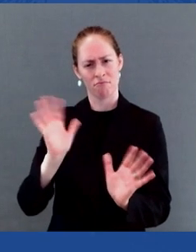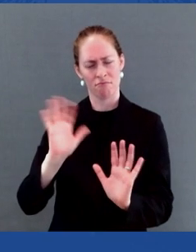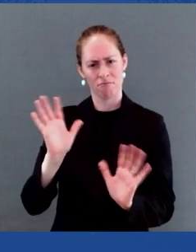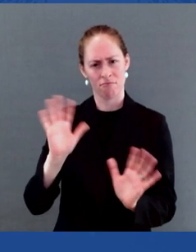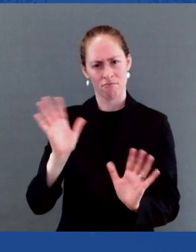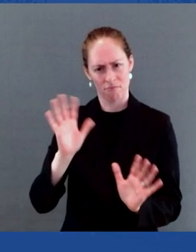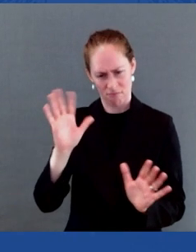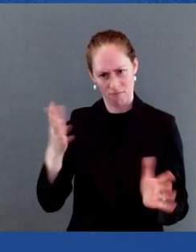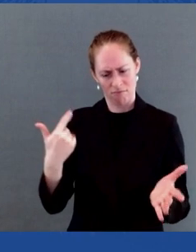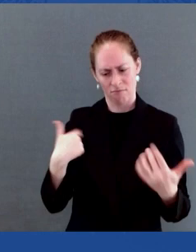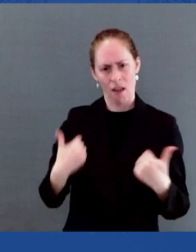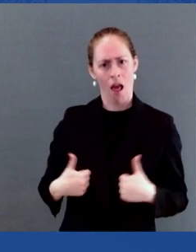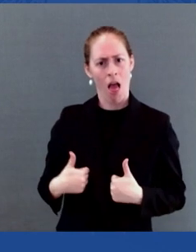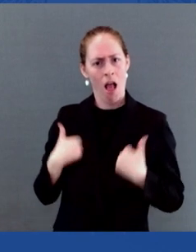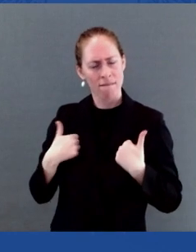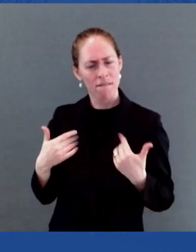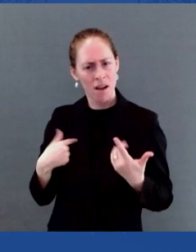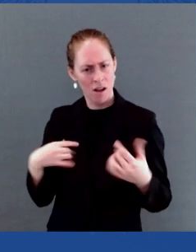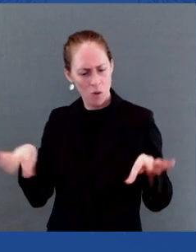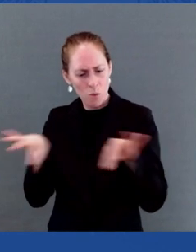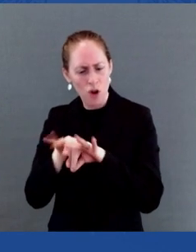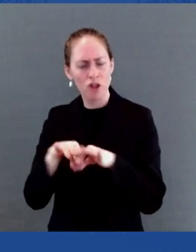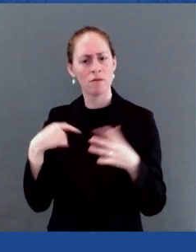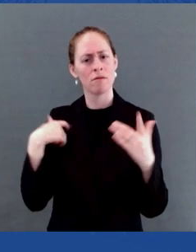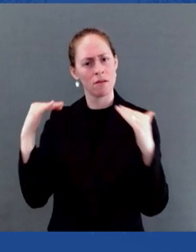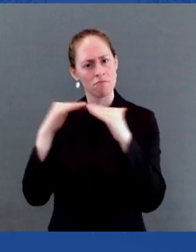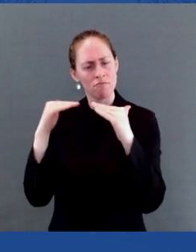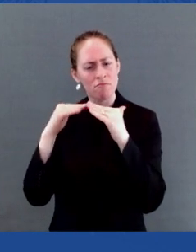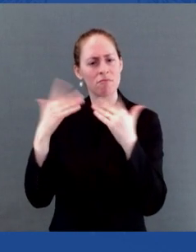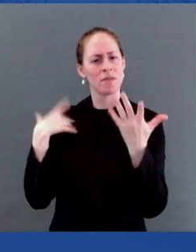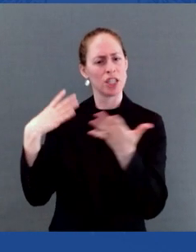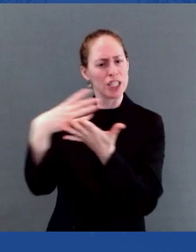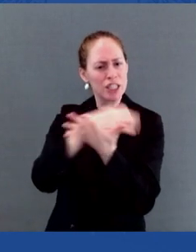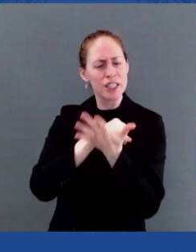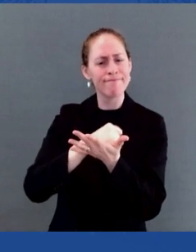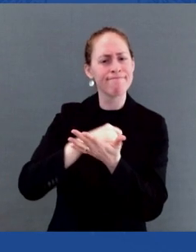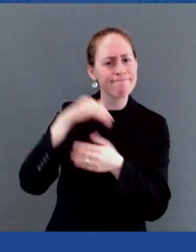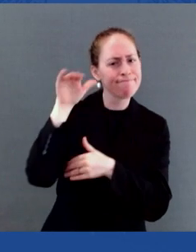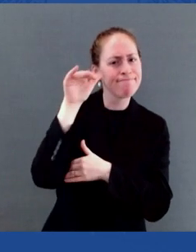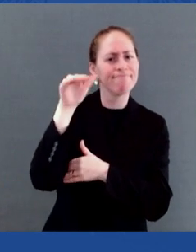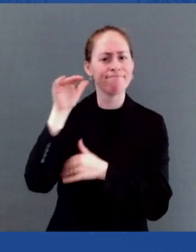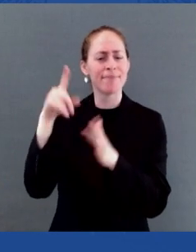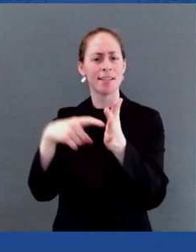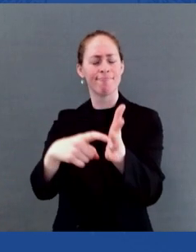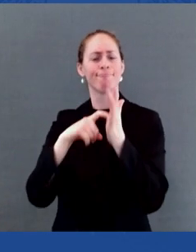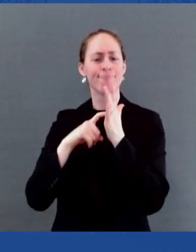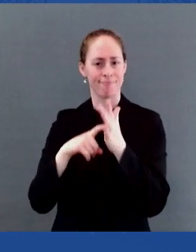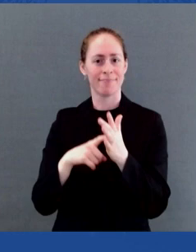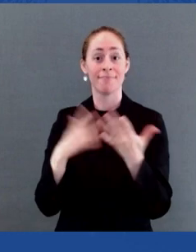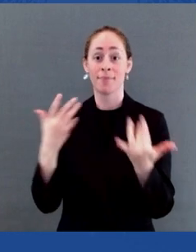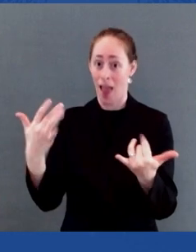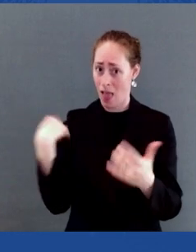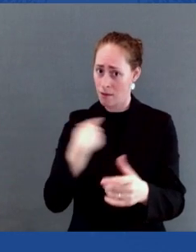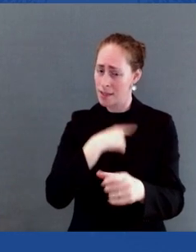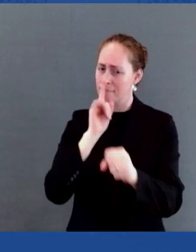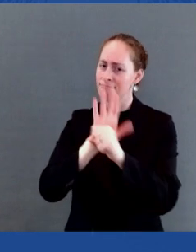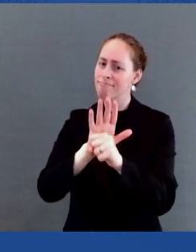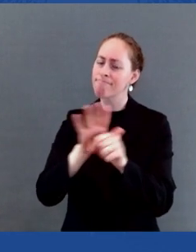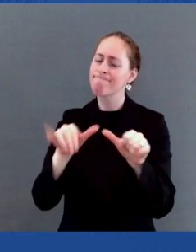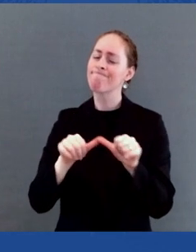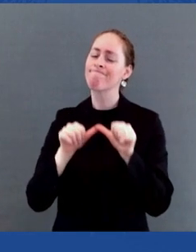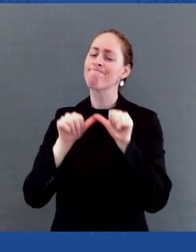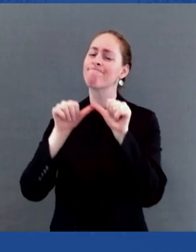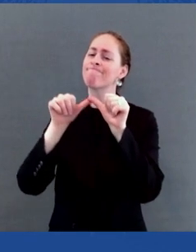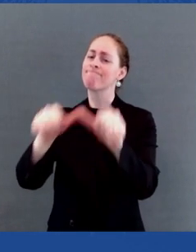as we recommit ourselves to finishing the fight that we are going to make to these individuals living with AIDS and are helping them drive and